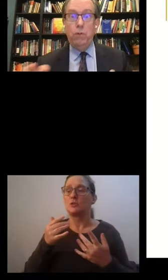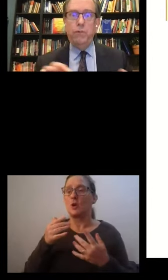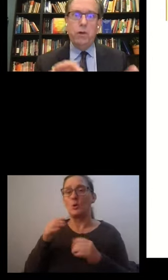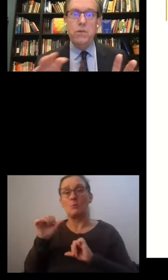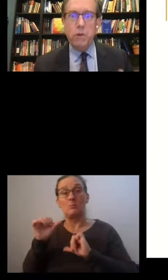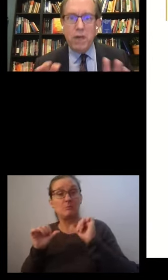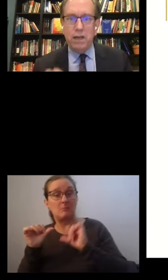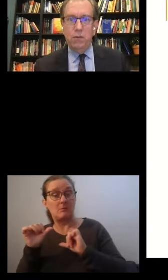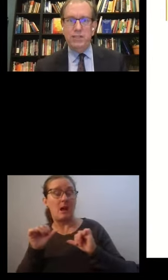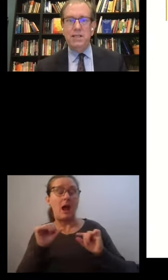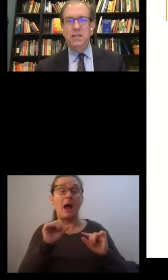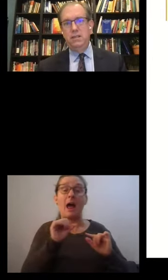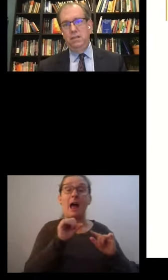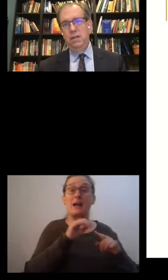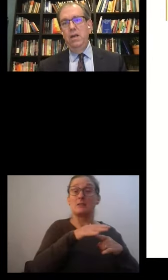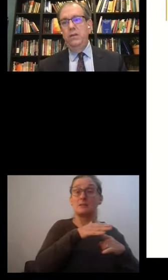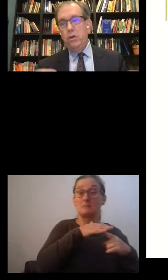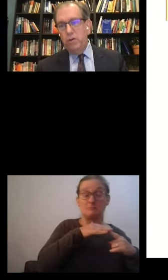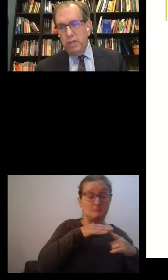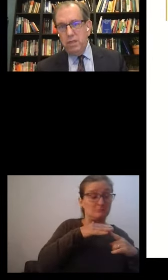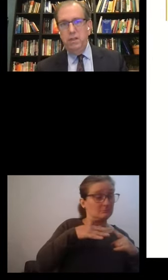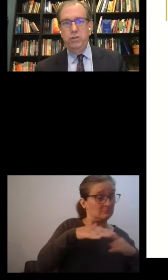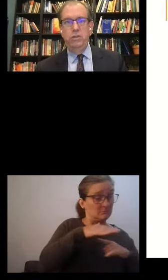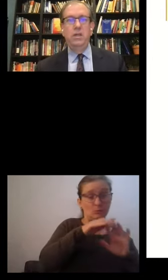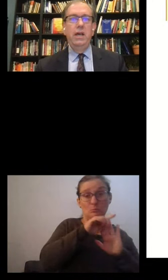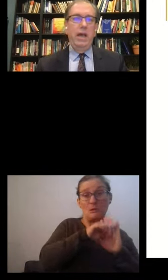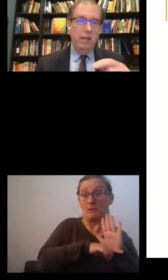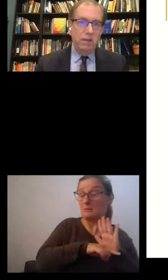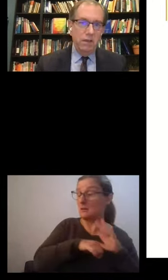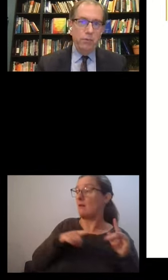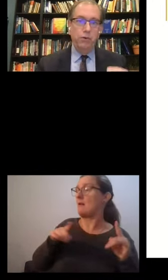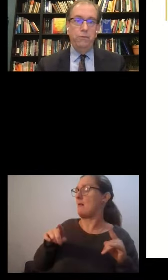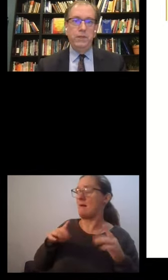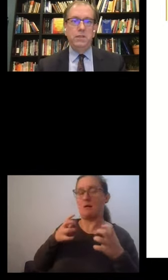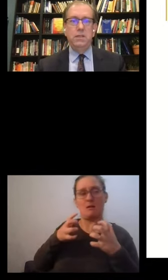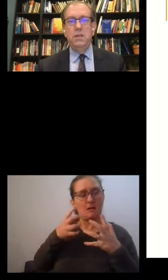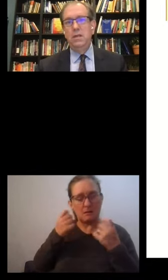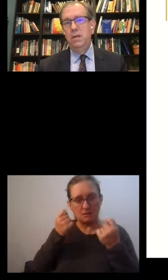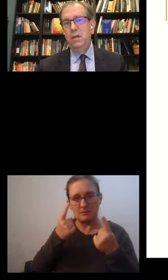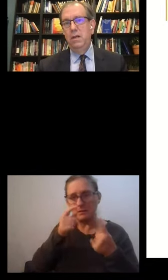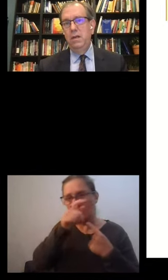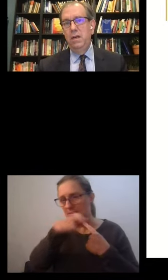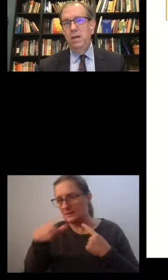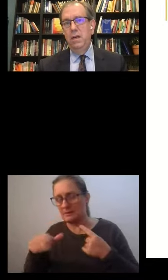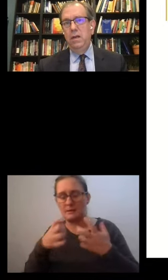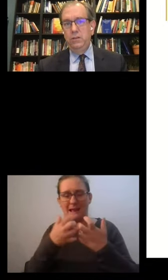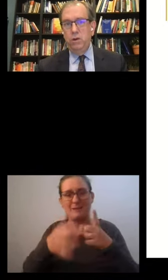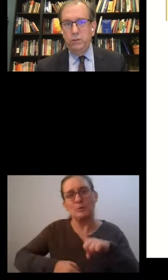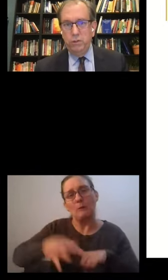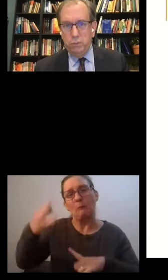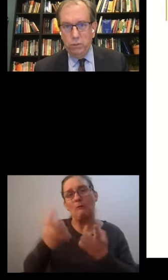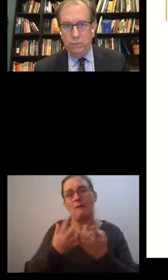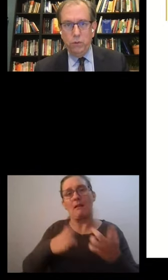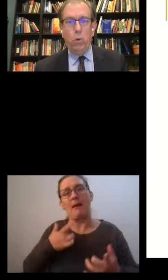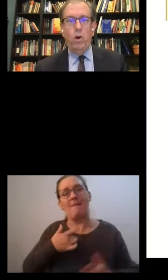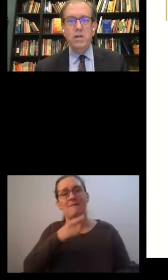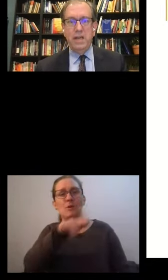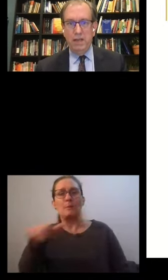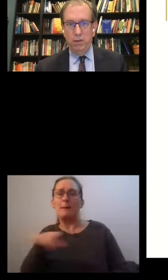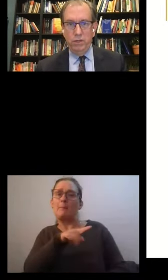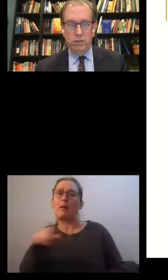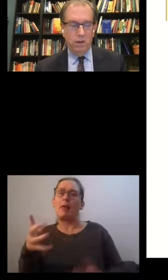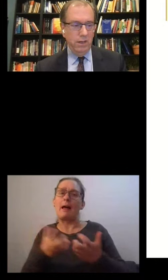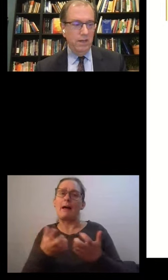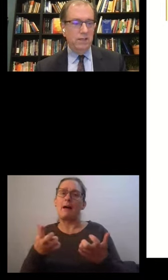becomes a tool for communicating with citizens the current conditions and the improvements. It's also a tool for